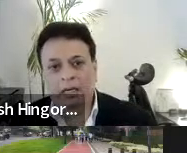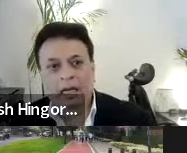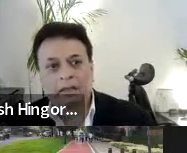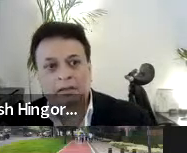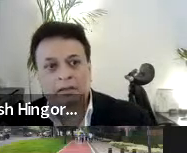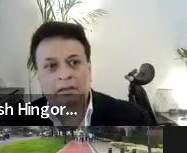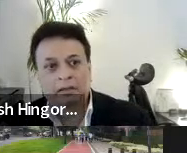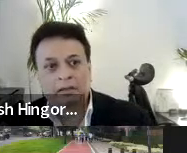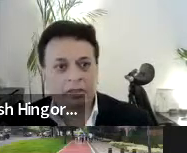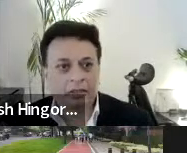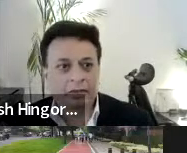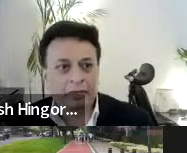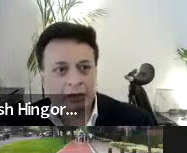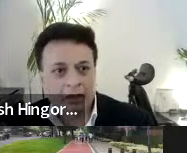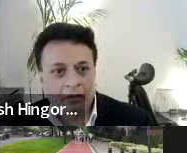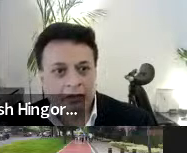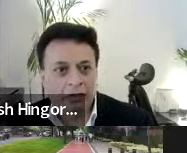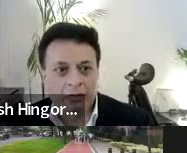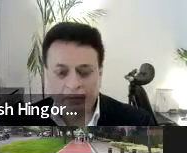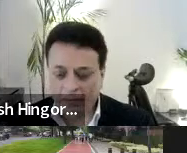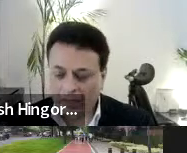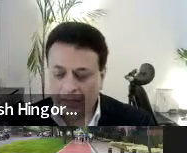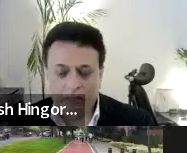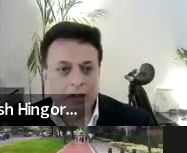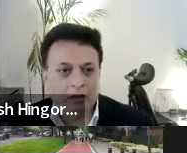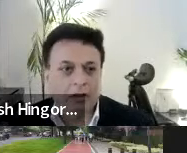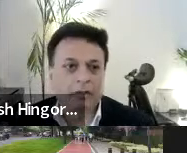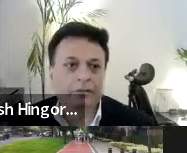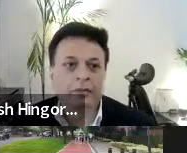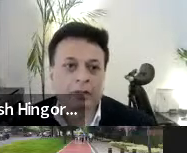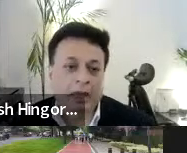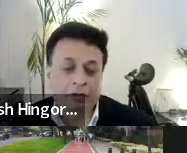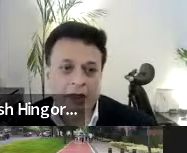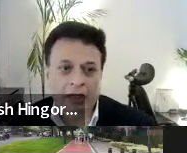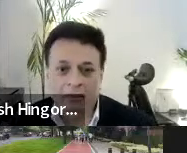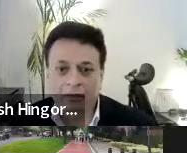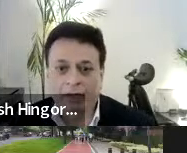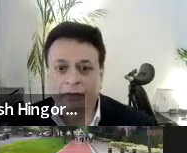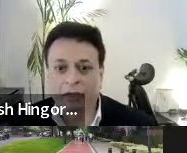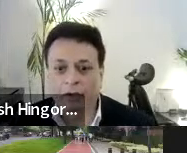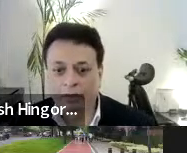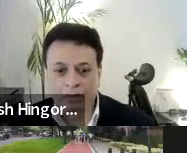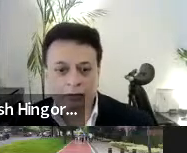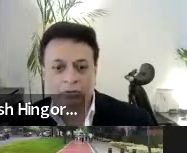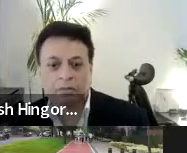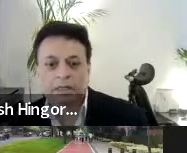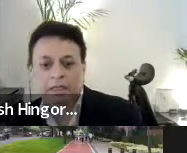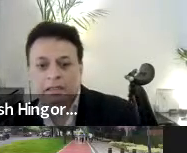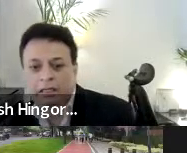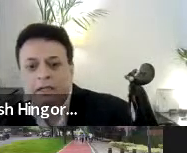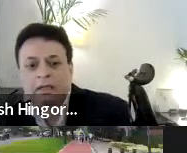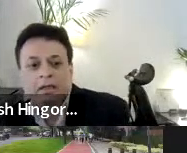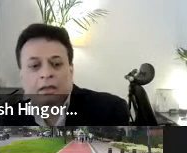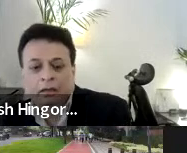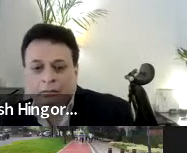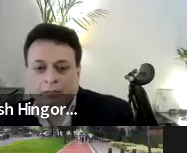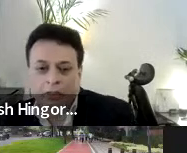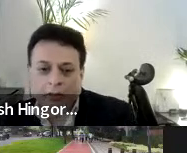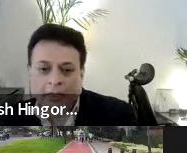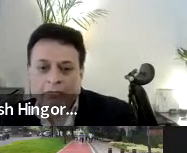when we did an analysis 60 to 65% of the trips we realized were actually less than five kilometers, which could be easily,